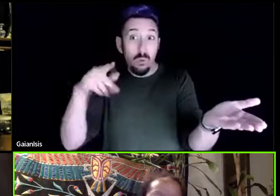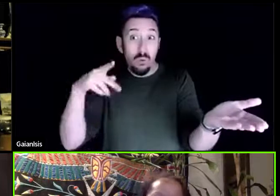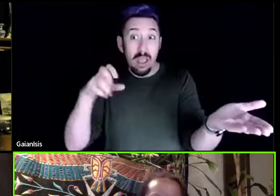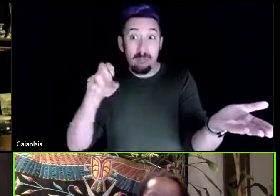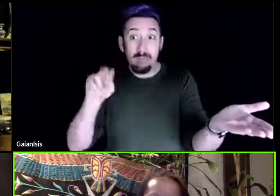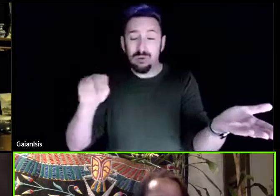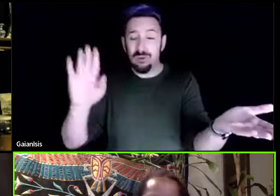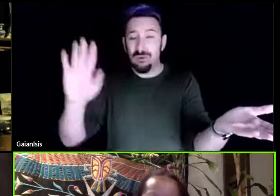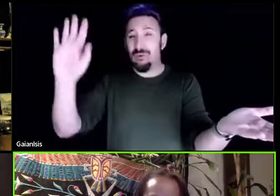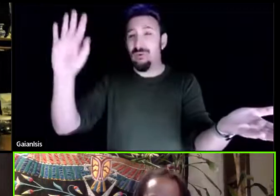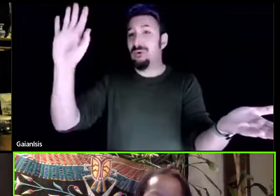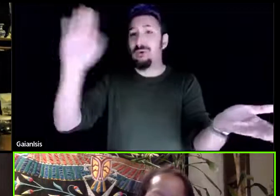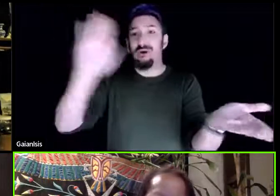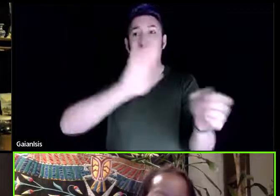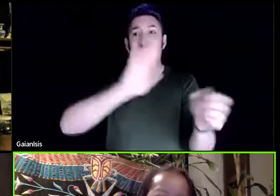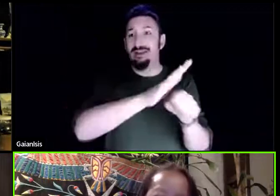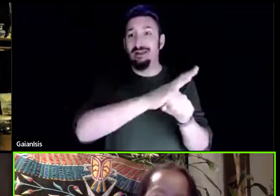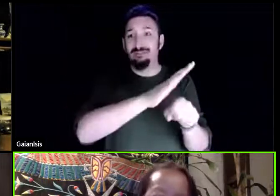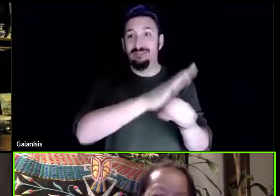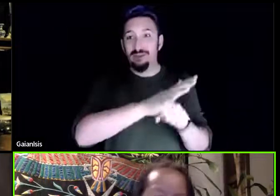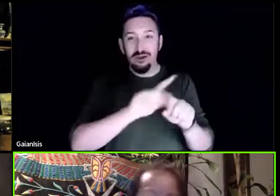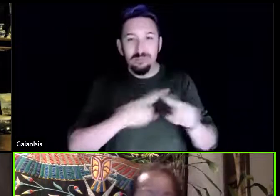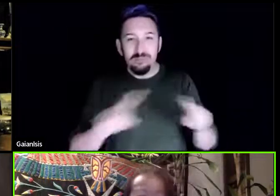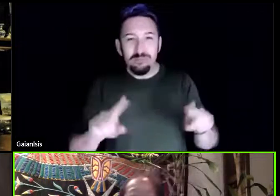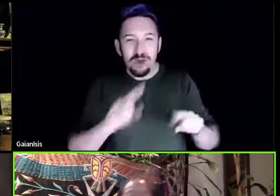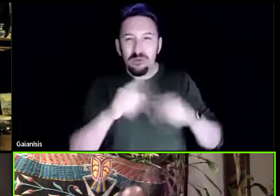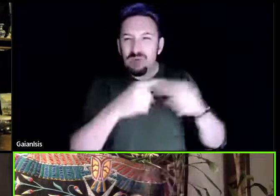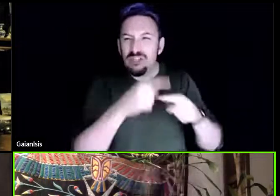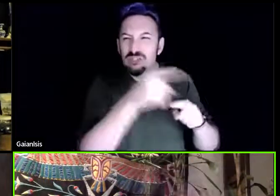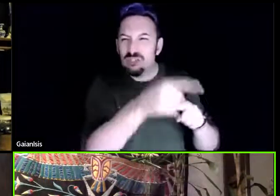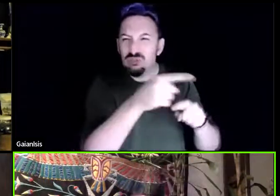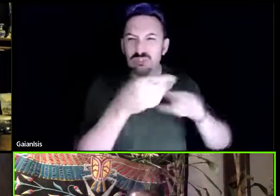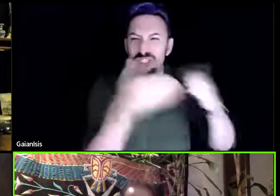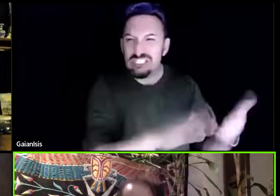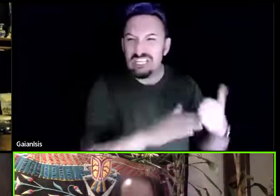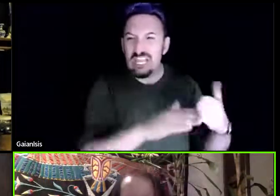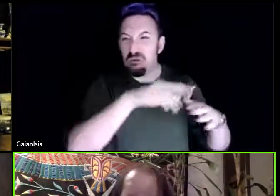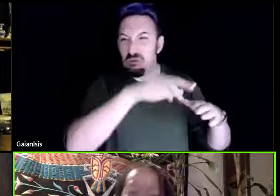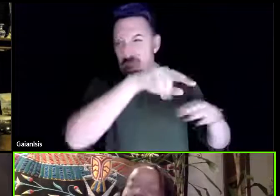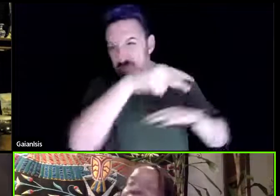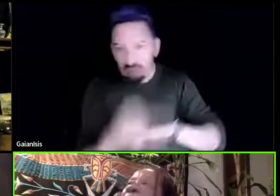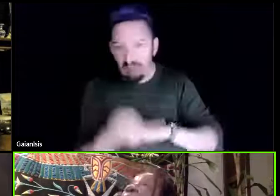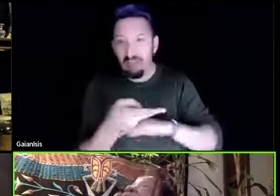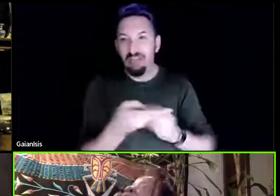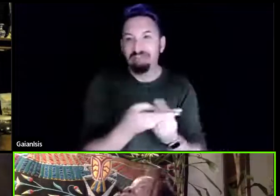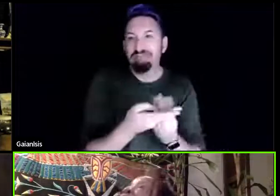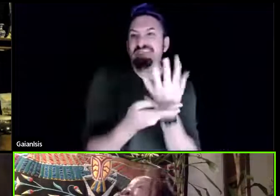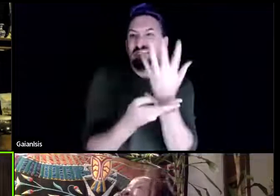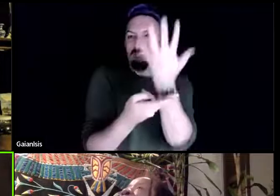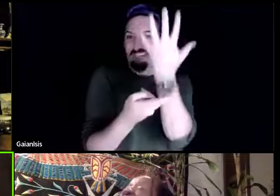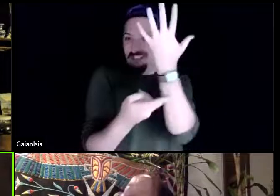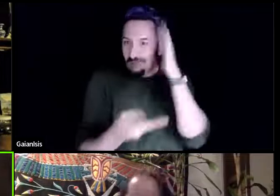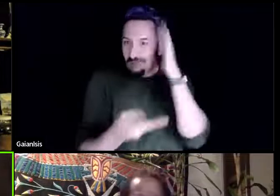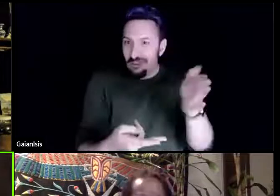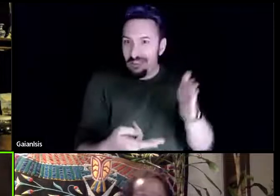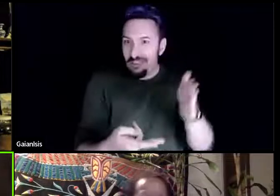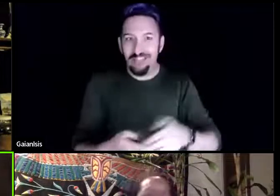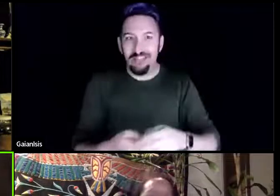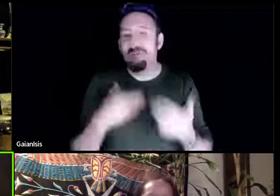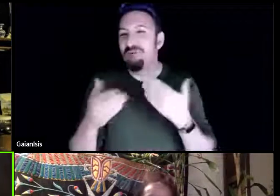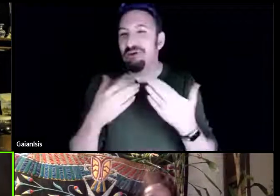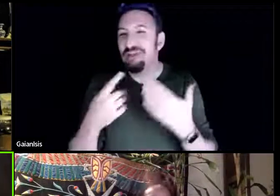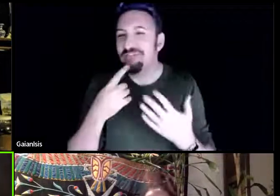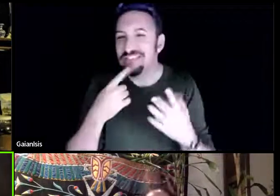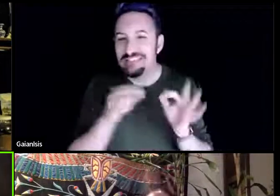it grows up out of your ass when you're composting and dead right or whatever she said right or full casting